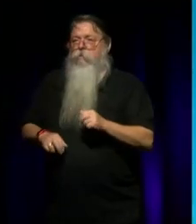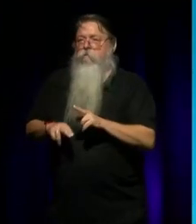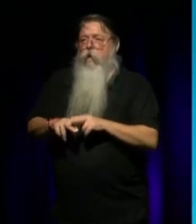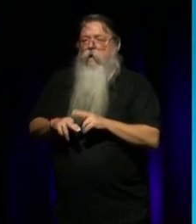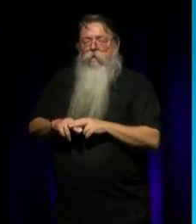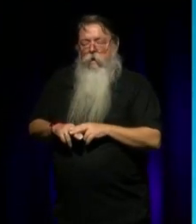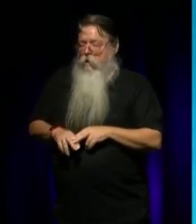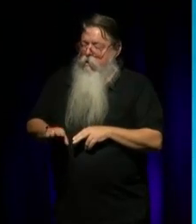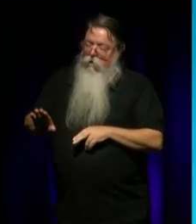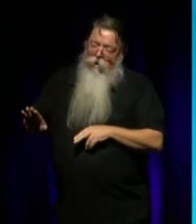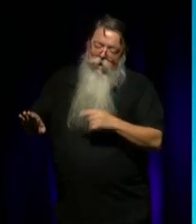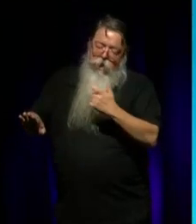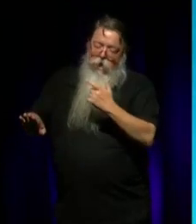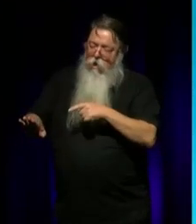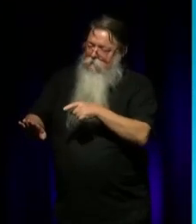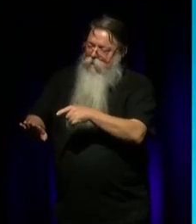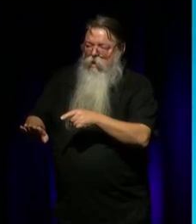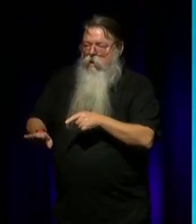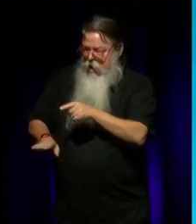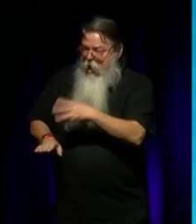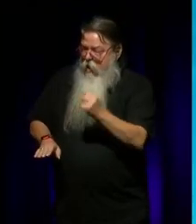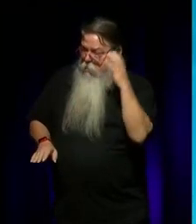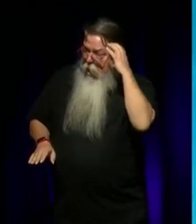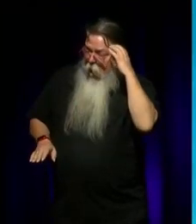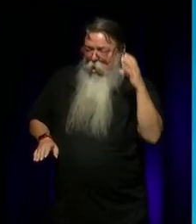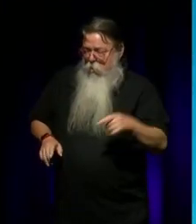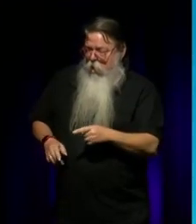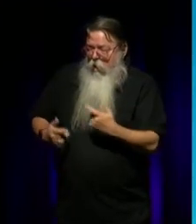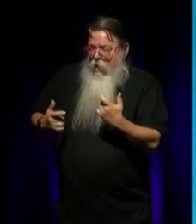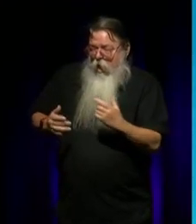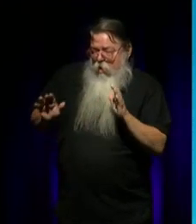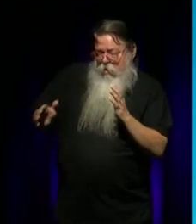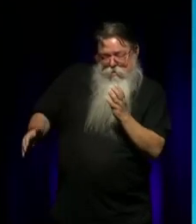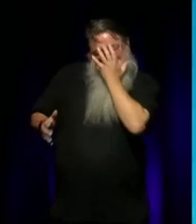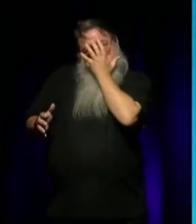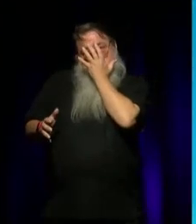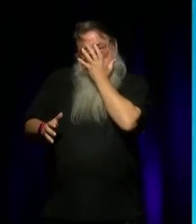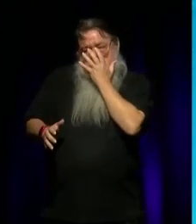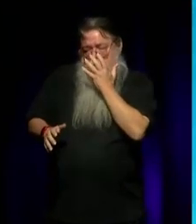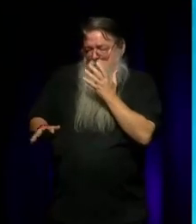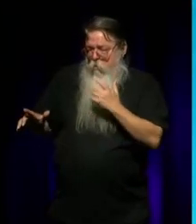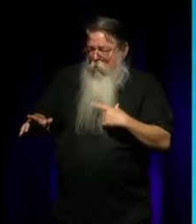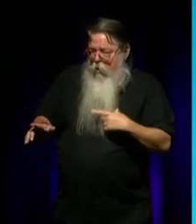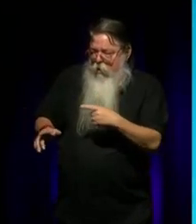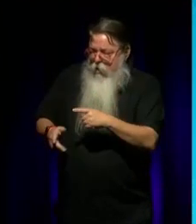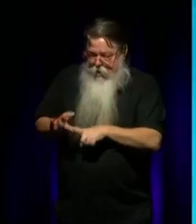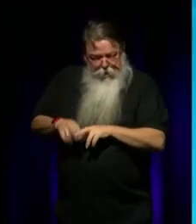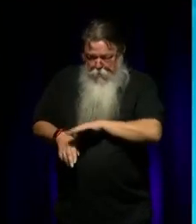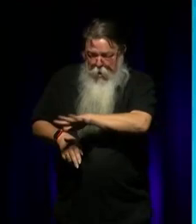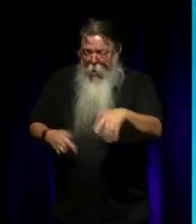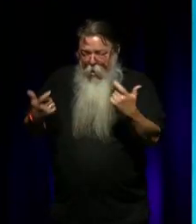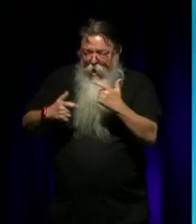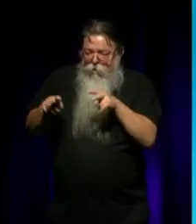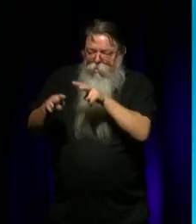the loudest laugh and he had a pillow. My mum would give him a pillow so he wouldn't make noise. Because if we were all laughing, watching